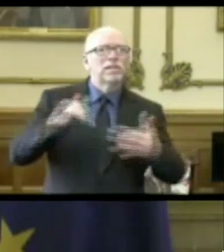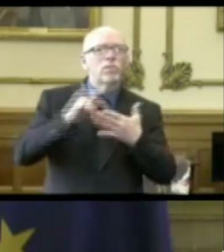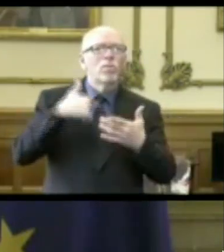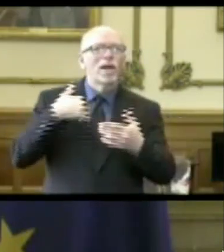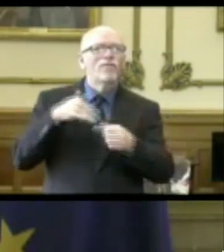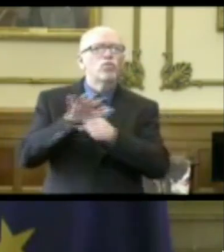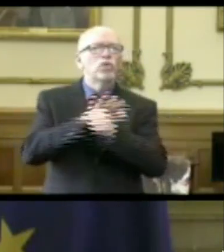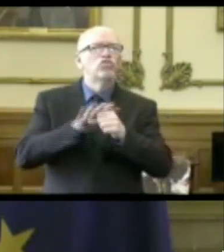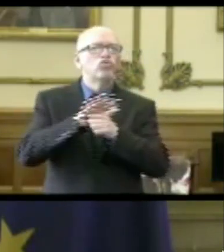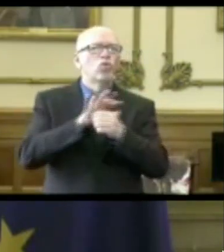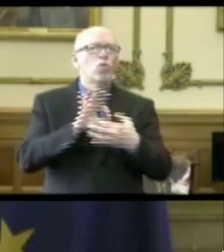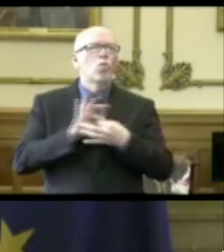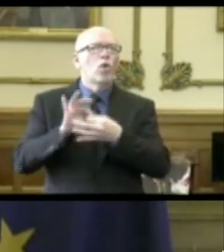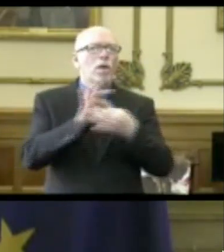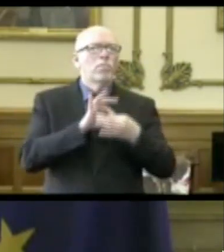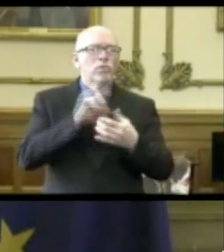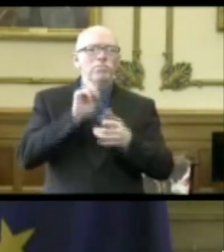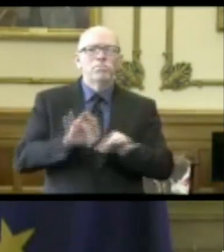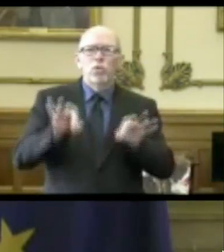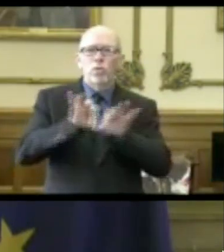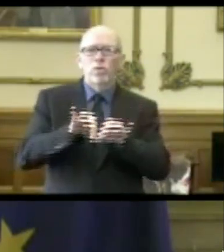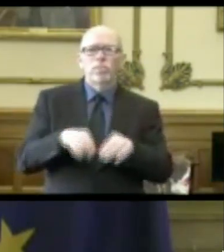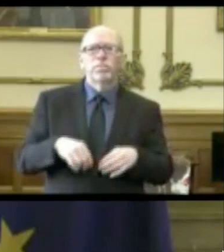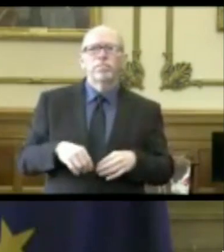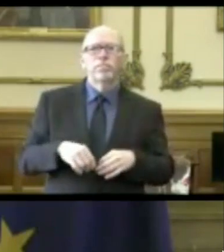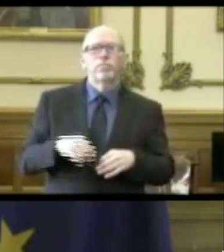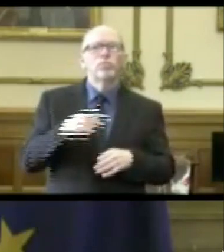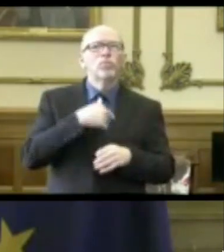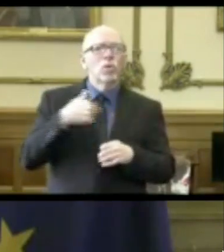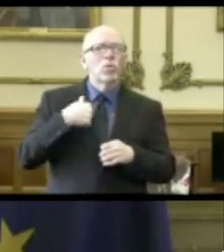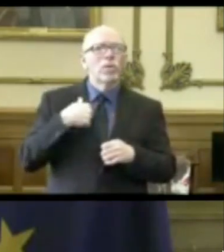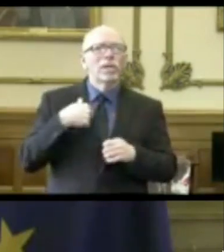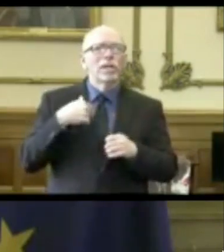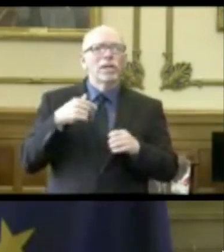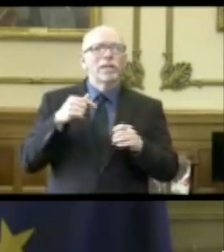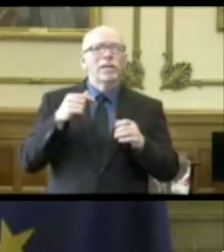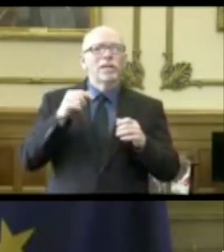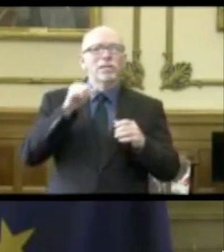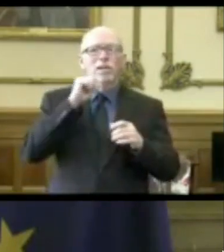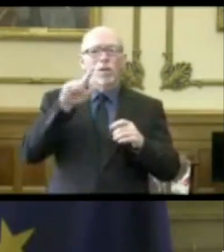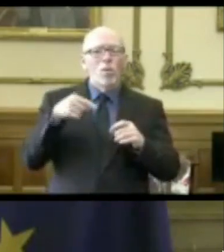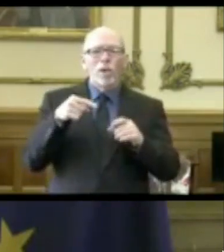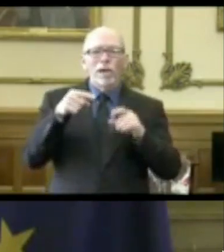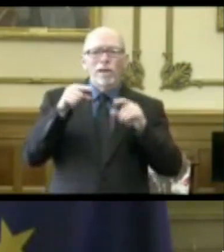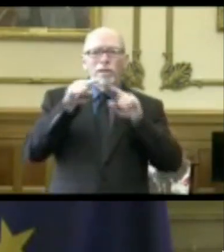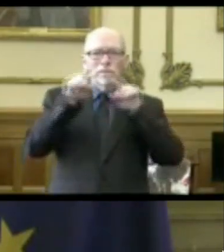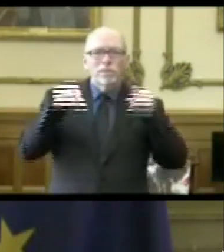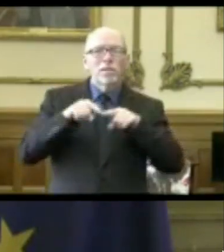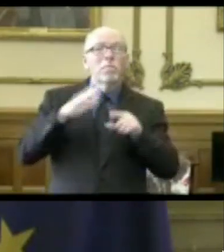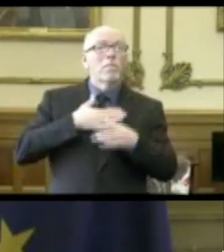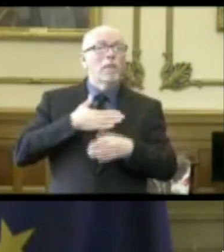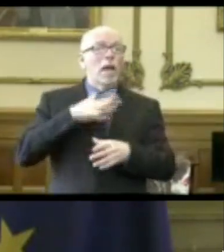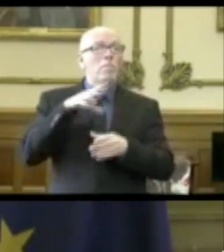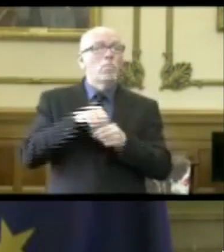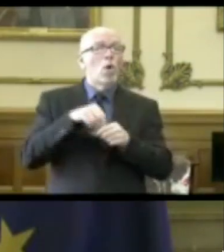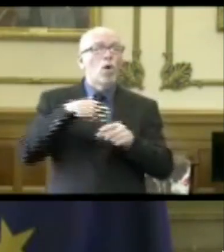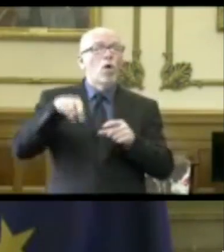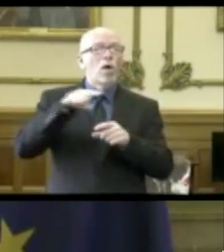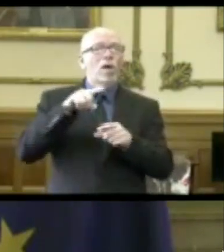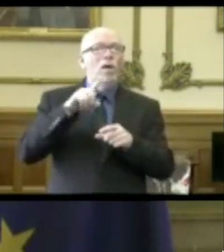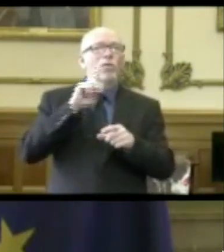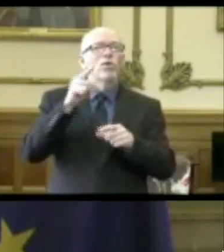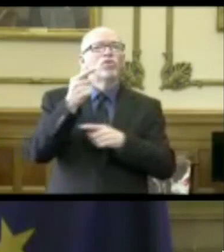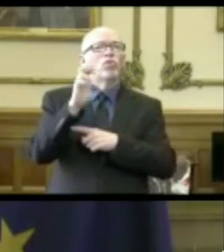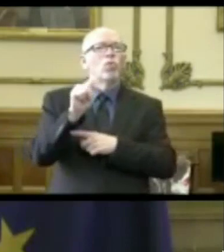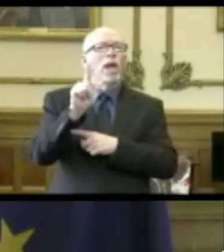regional cooperation is all about. And we've extended that to, you know, the coalition that I'm part of is kind of like the